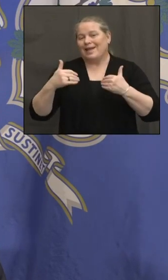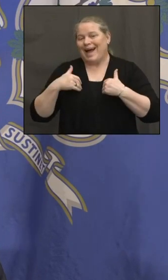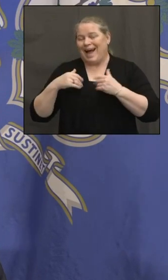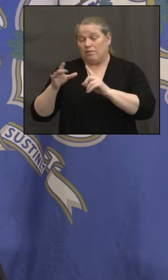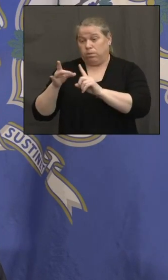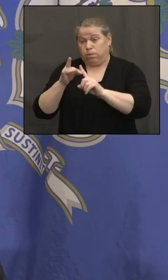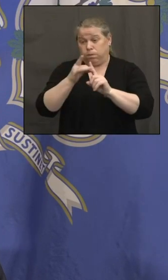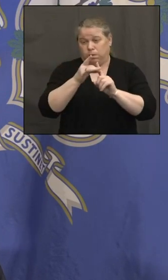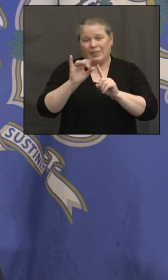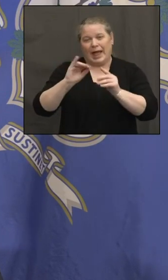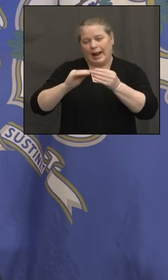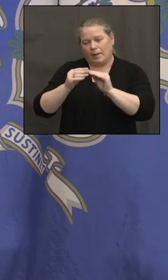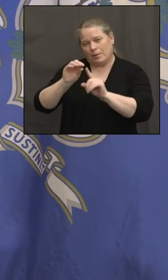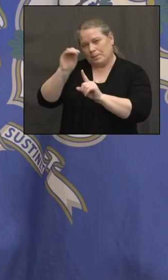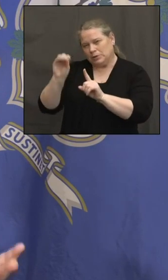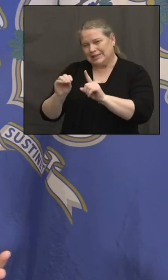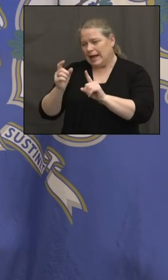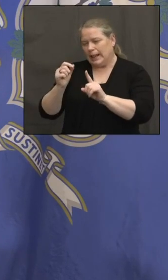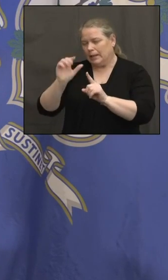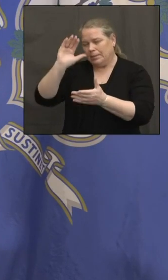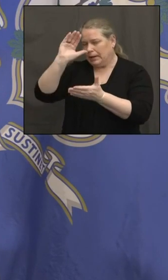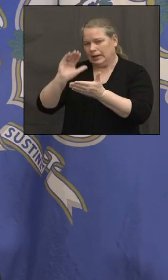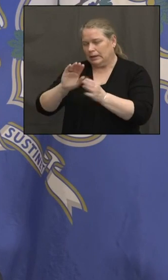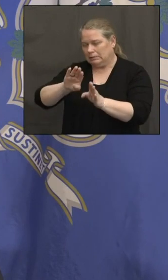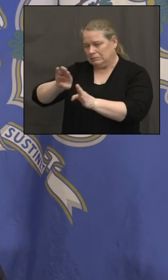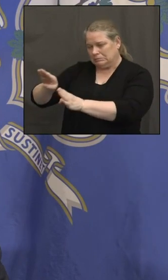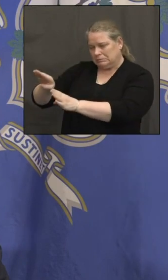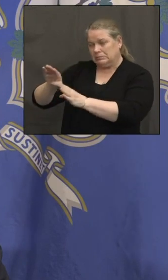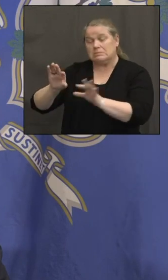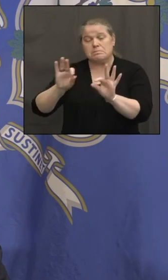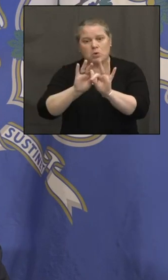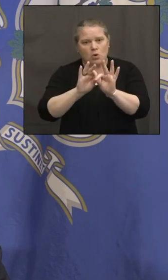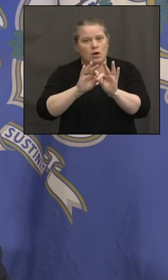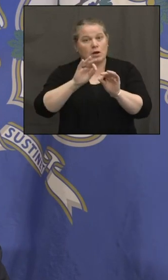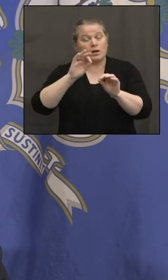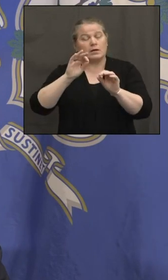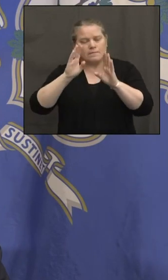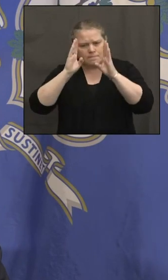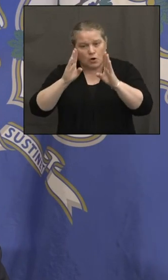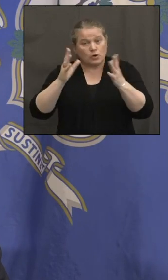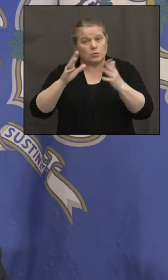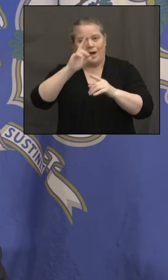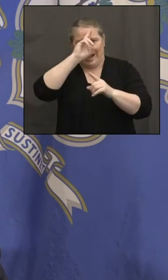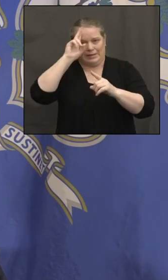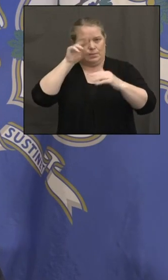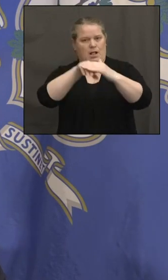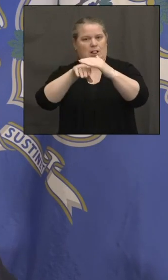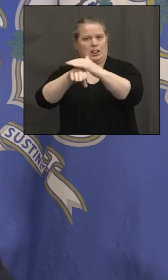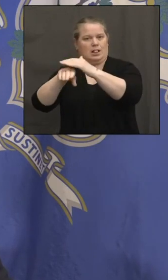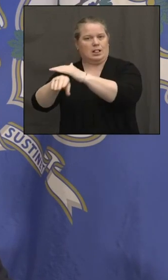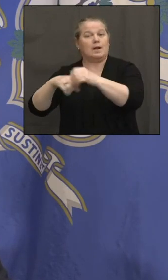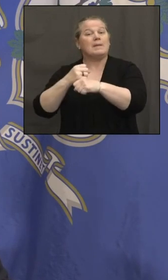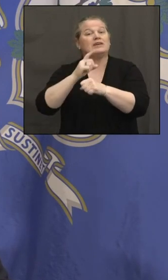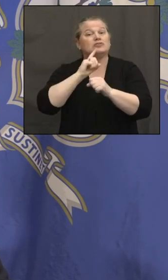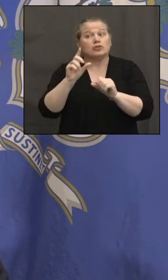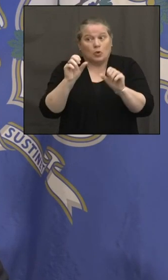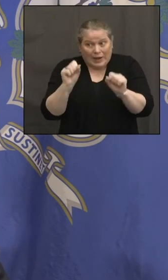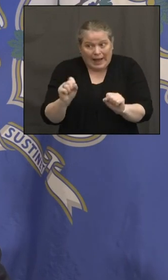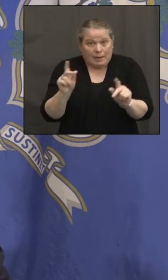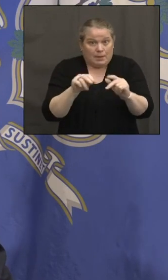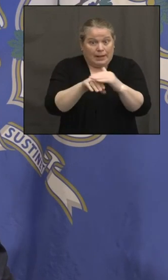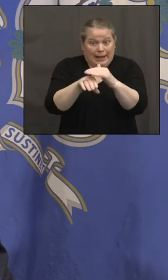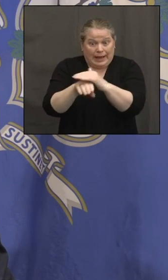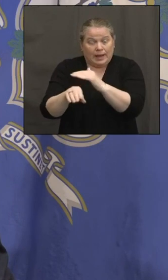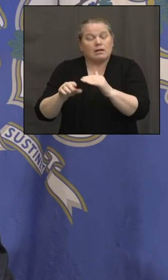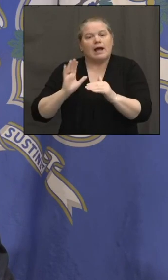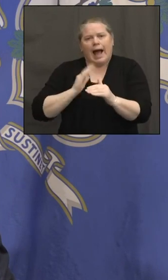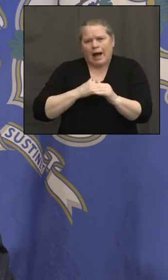focused in terms of, in particular, hospitalizations, making sure we continue to have capacity there, making sure our strategy is working,